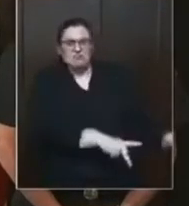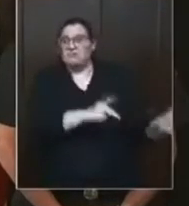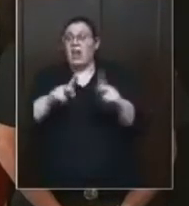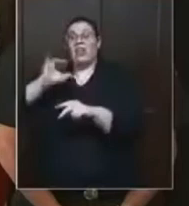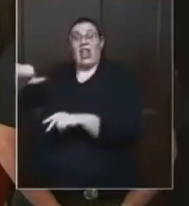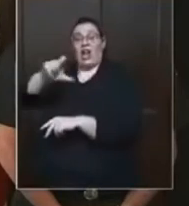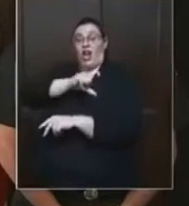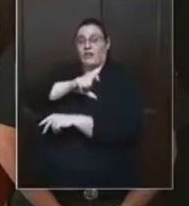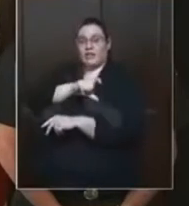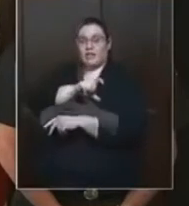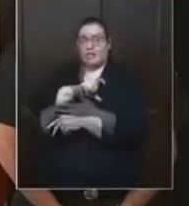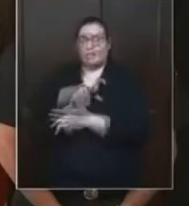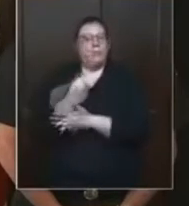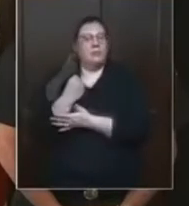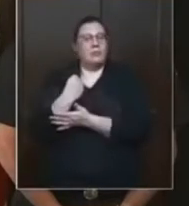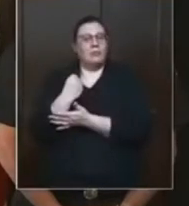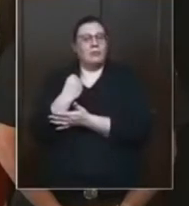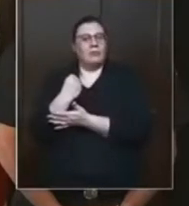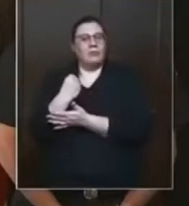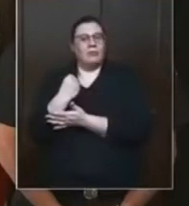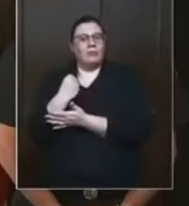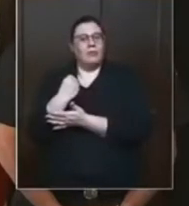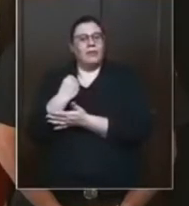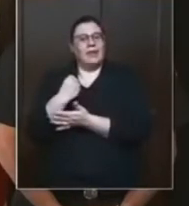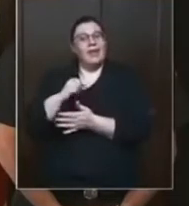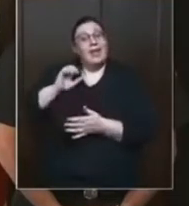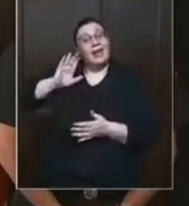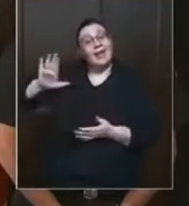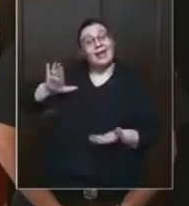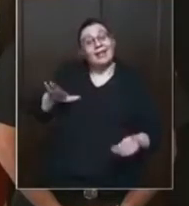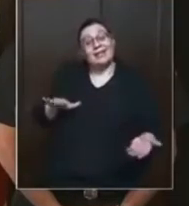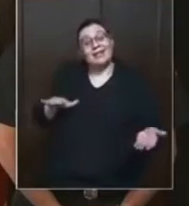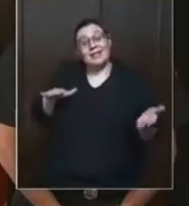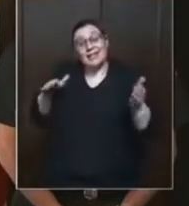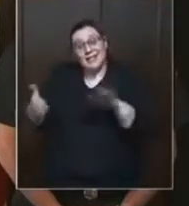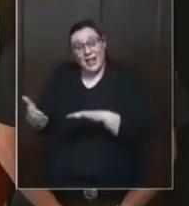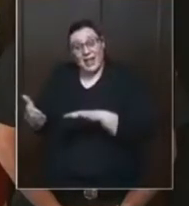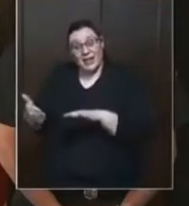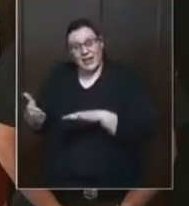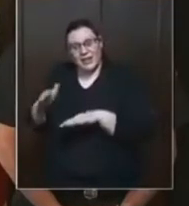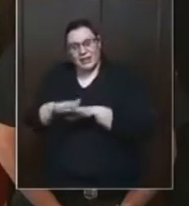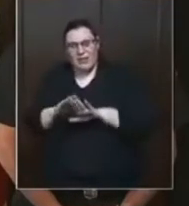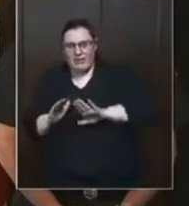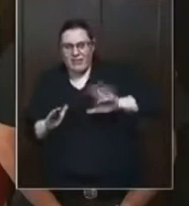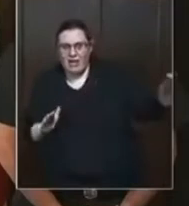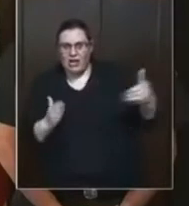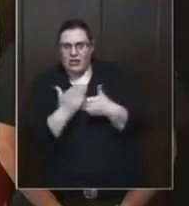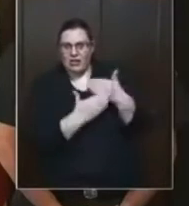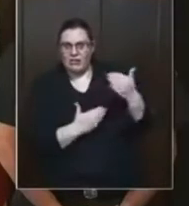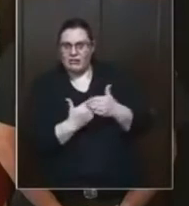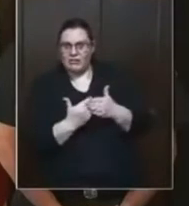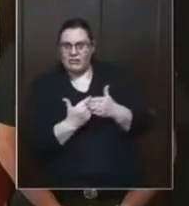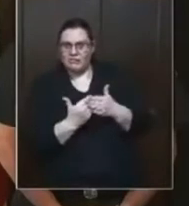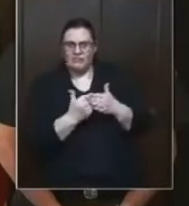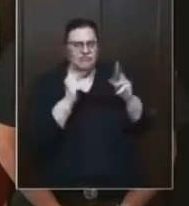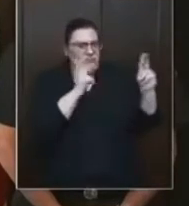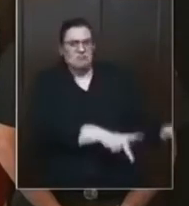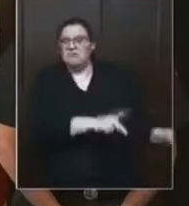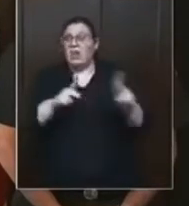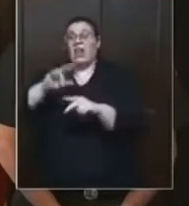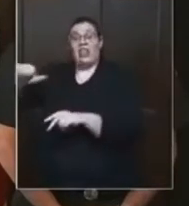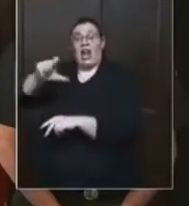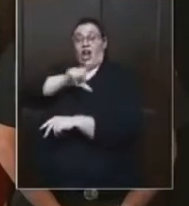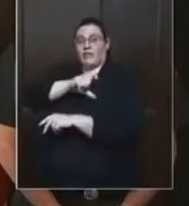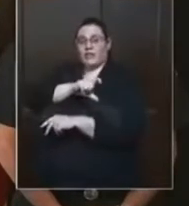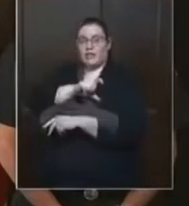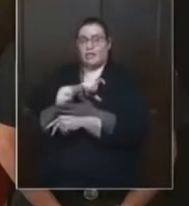up to shreds and terrorized in these streets throughout this world, especially in Babylon the Great, which is America. Now, check this out. This is the